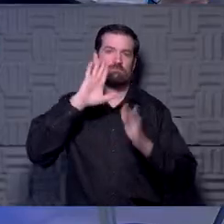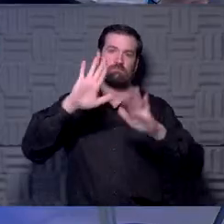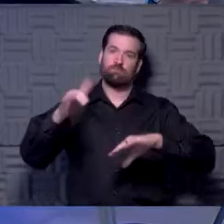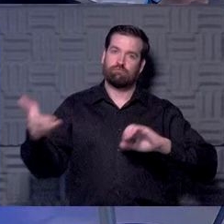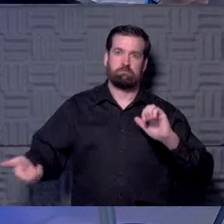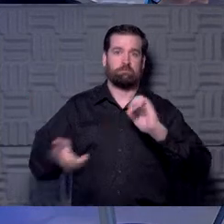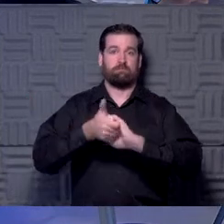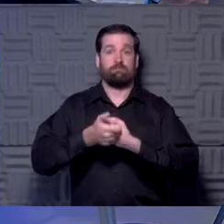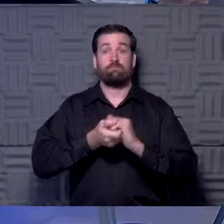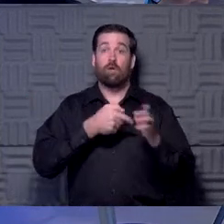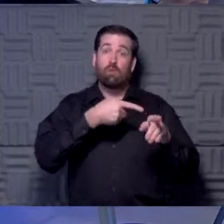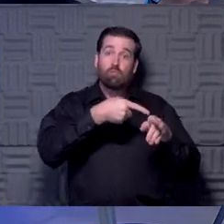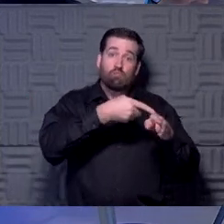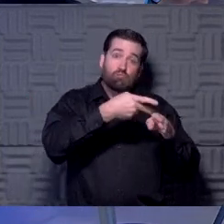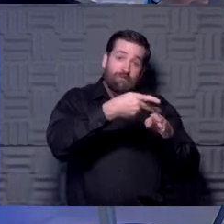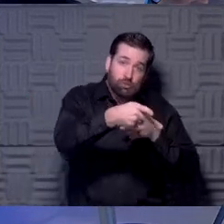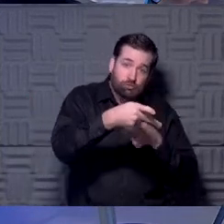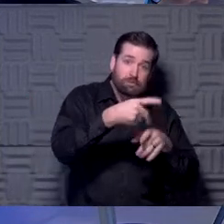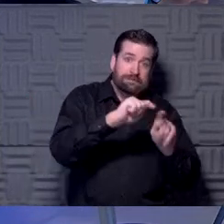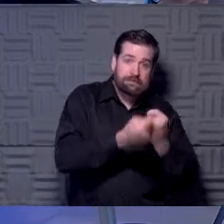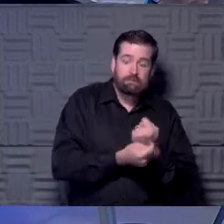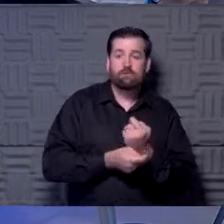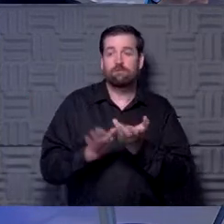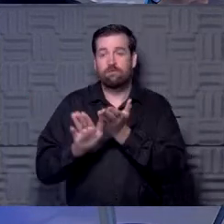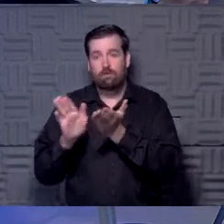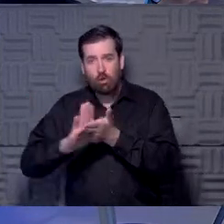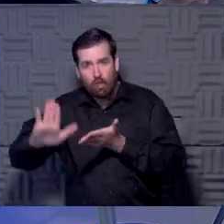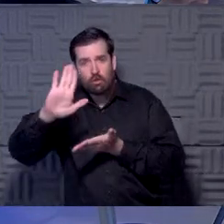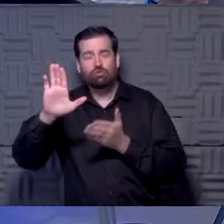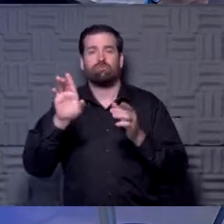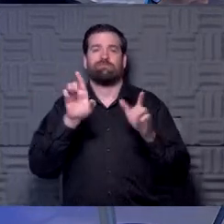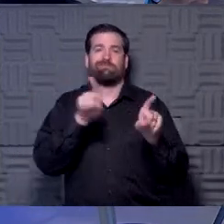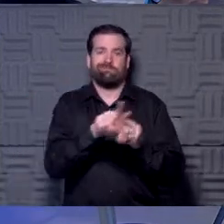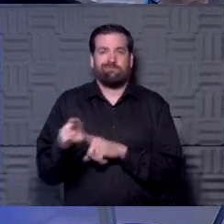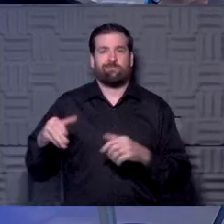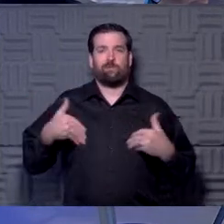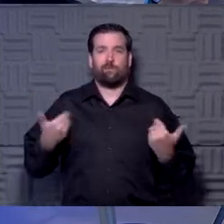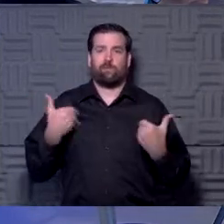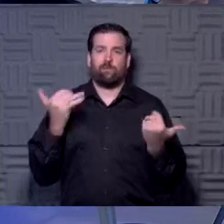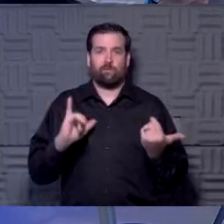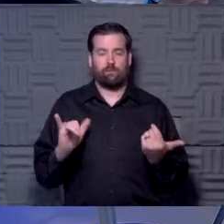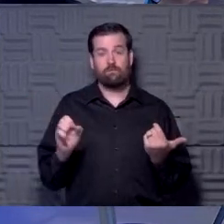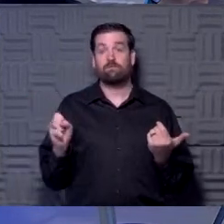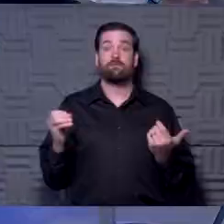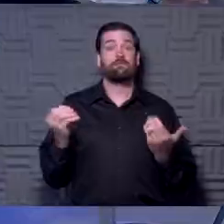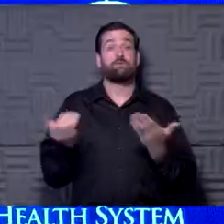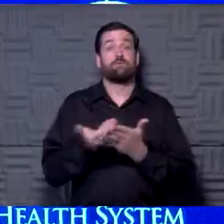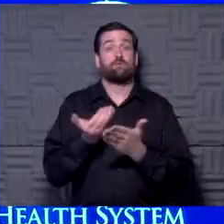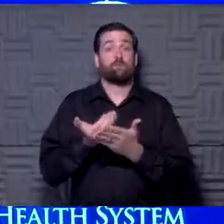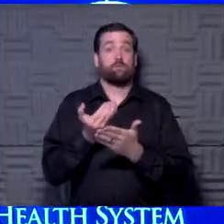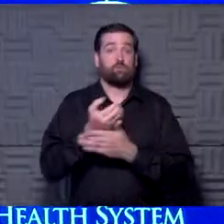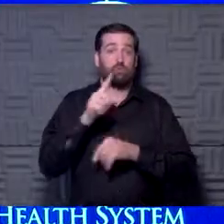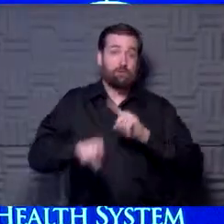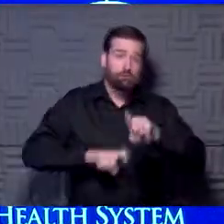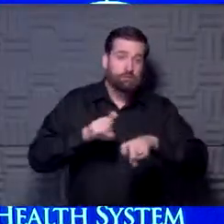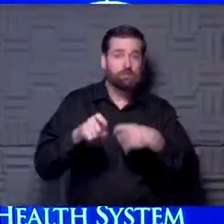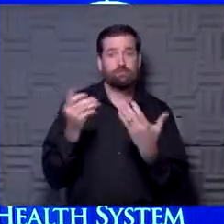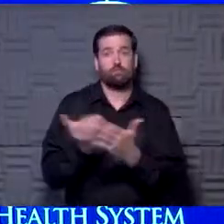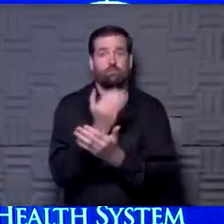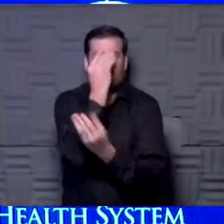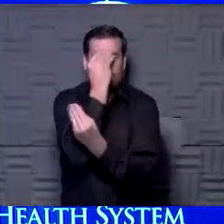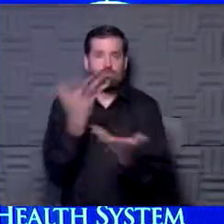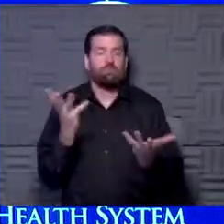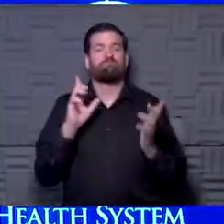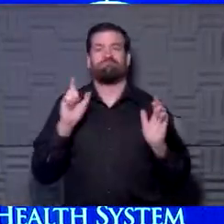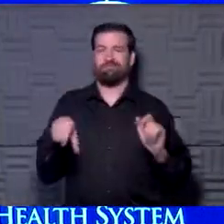not only with our professional teams, but also our college teams and our youth teams. So we need to answer these new and talk about this new information.